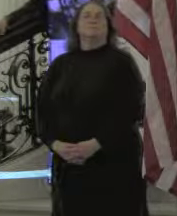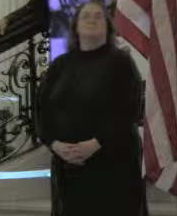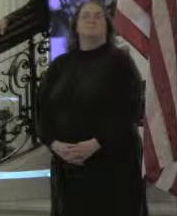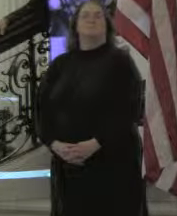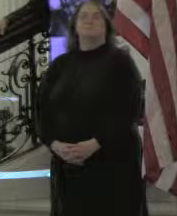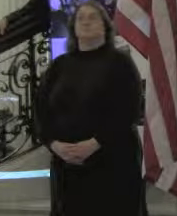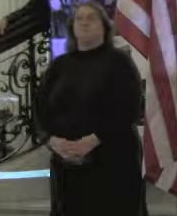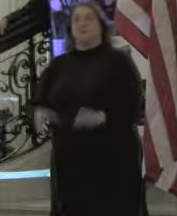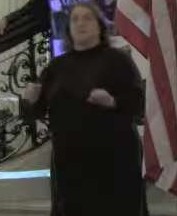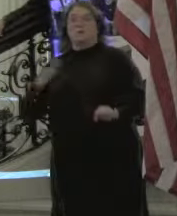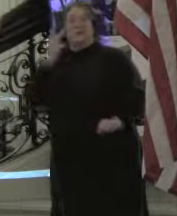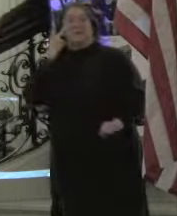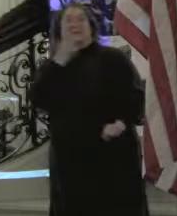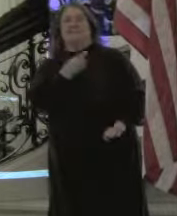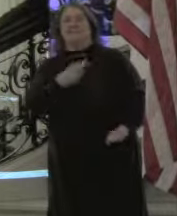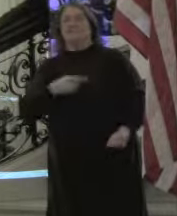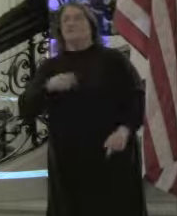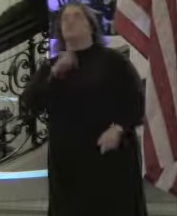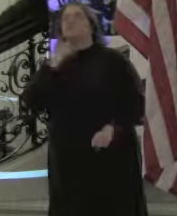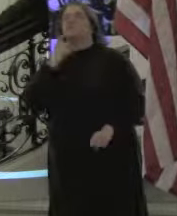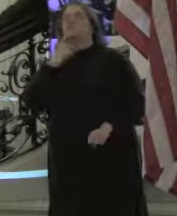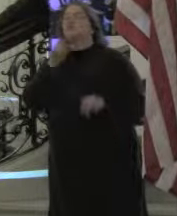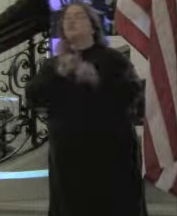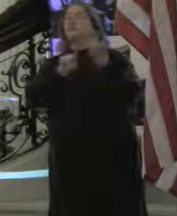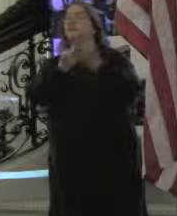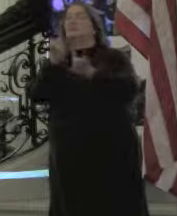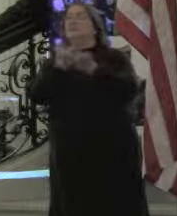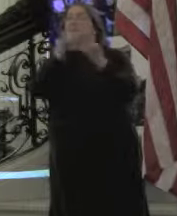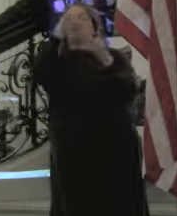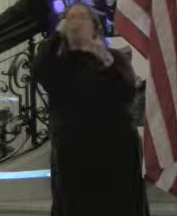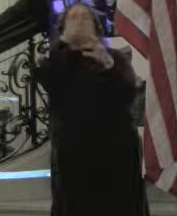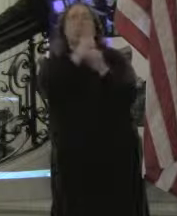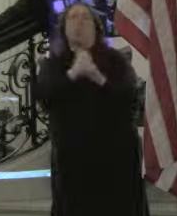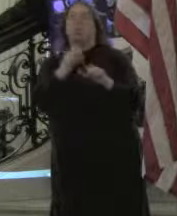As you can see, he's a big Red Sox fan ready to go this season.